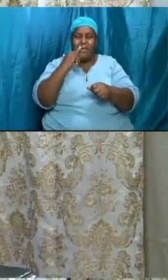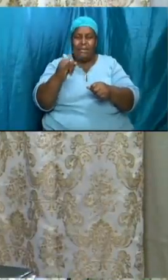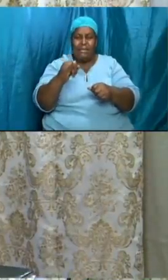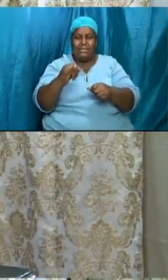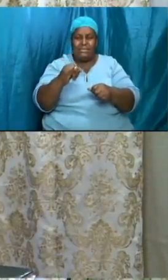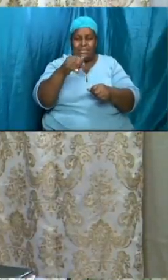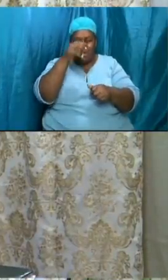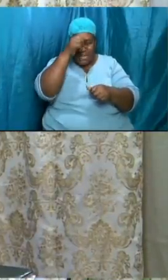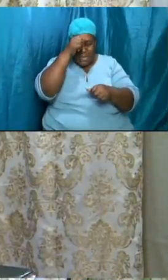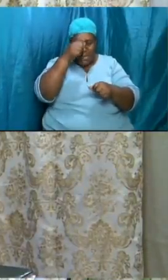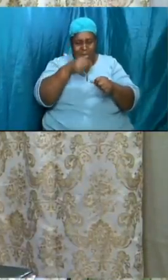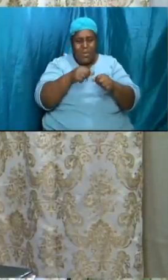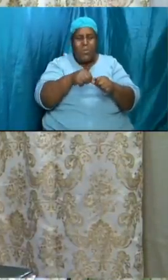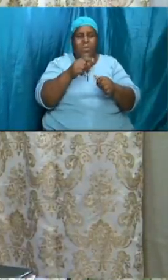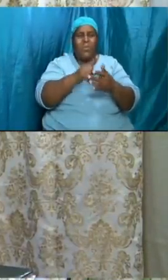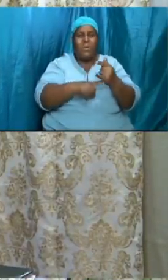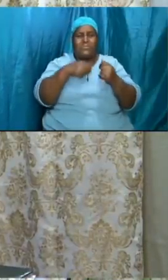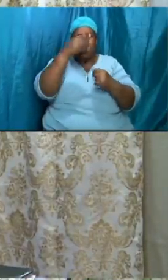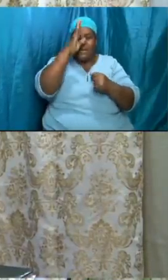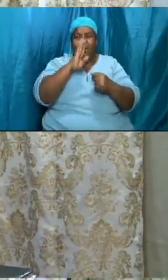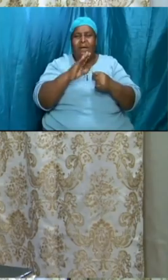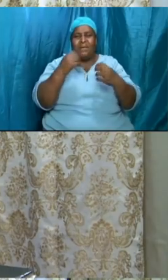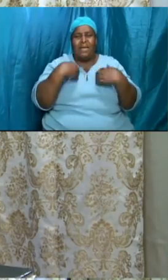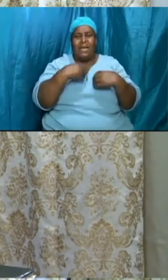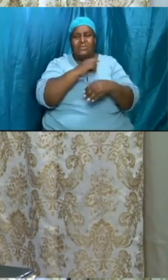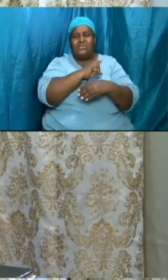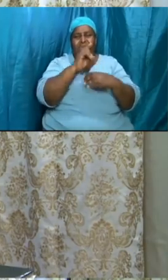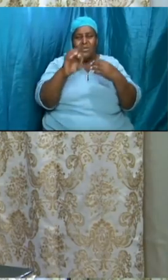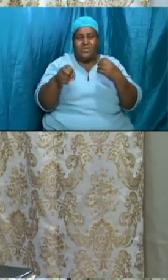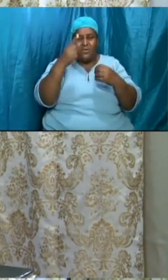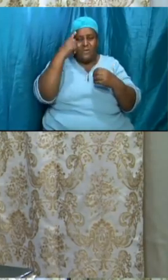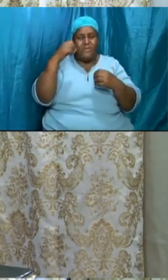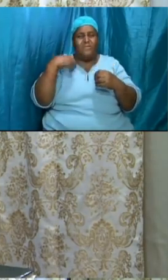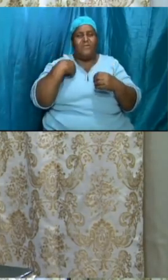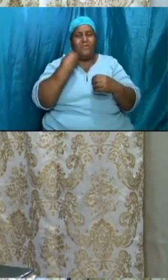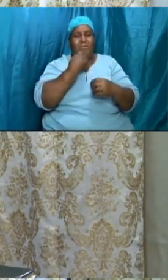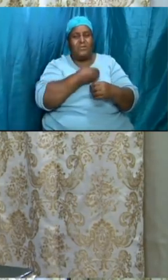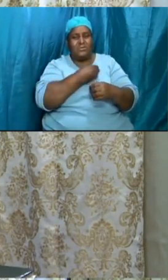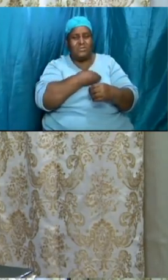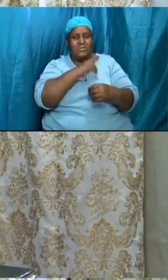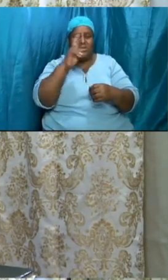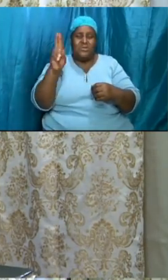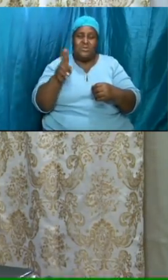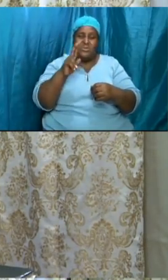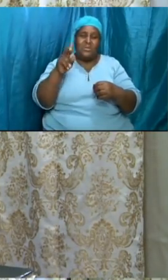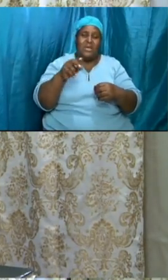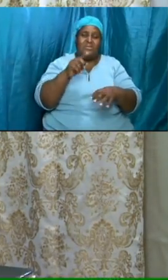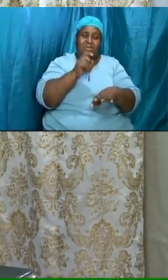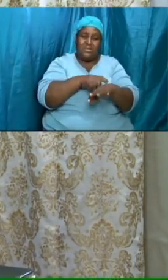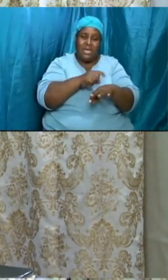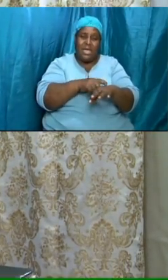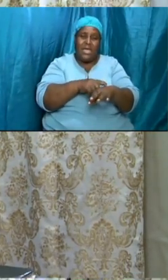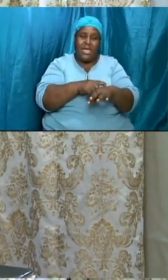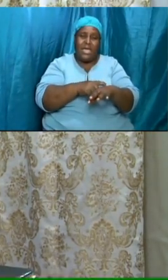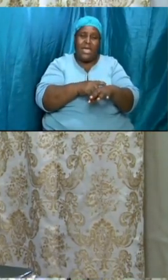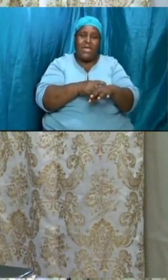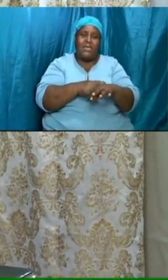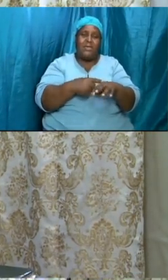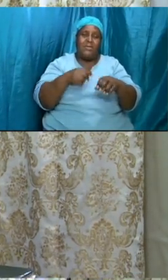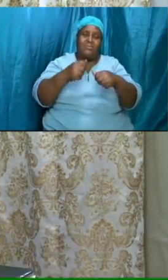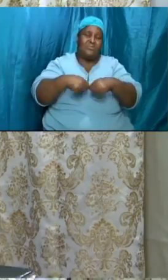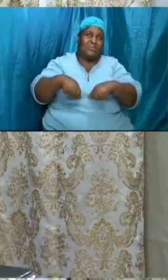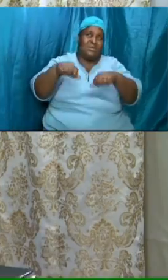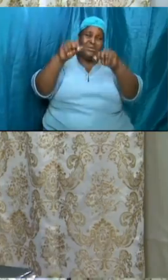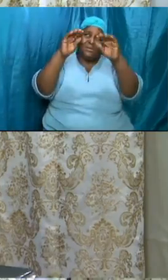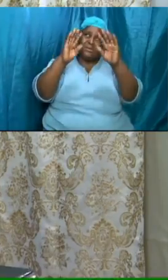remembering exactly what he has done and use it as a moment to rededicate and recommit ourselves